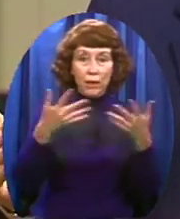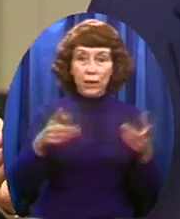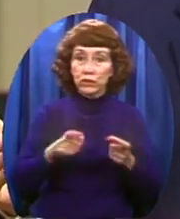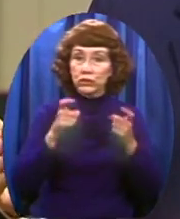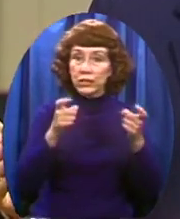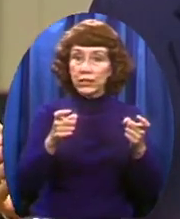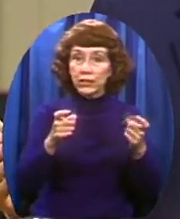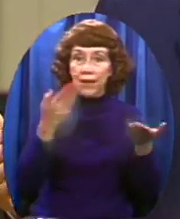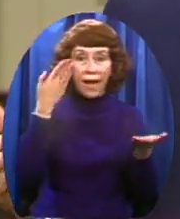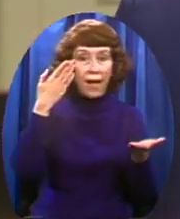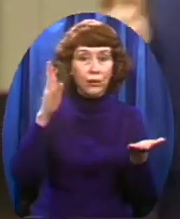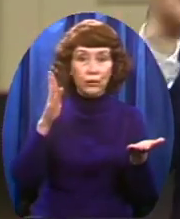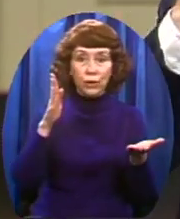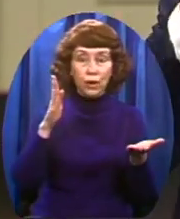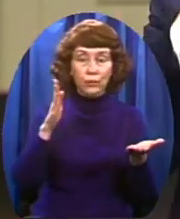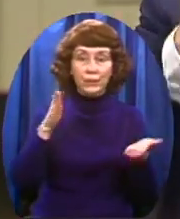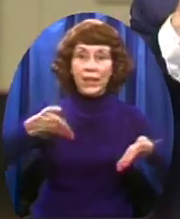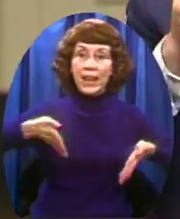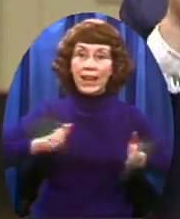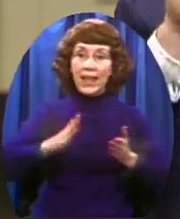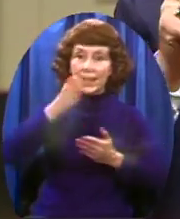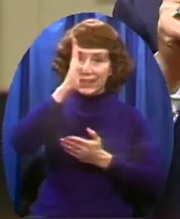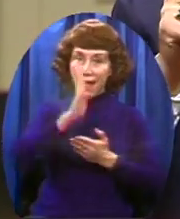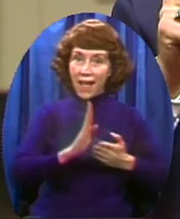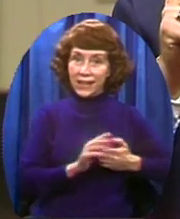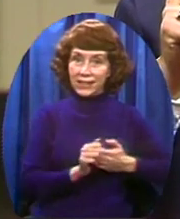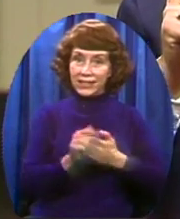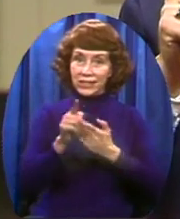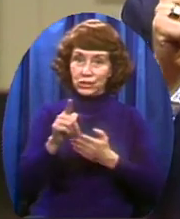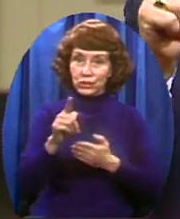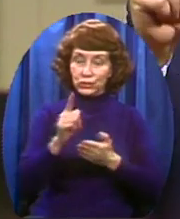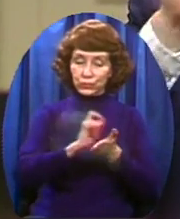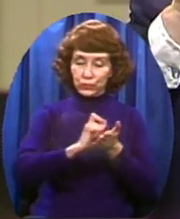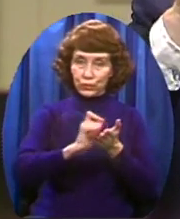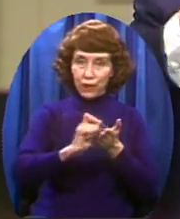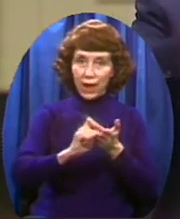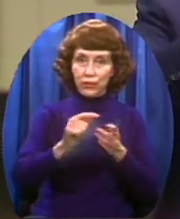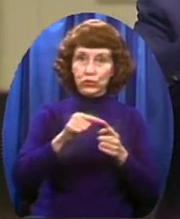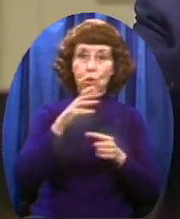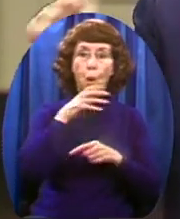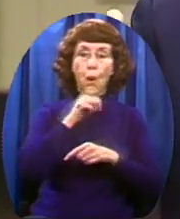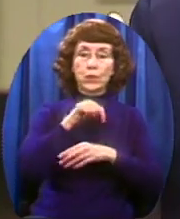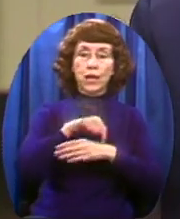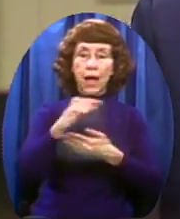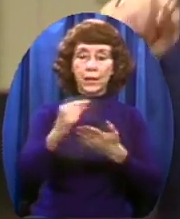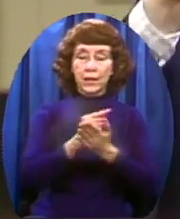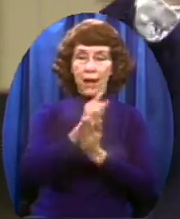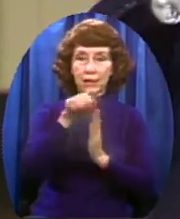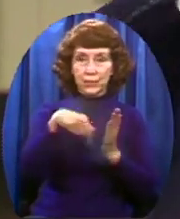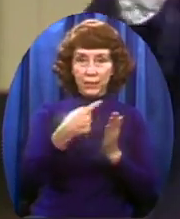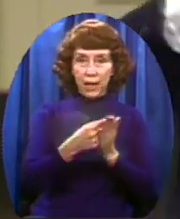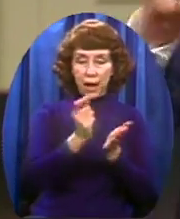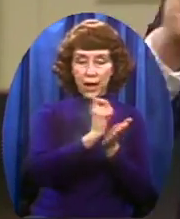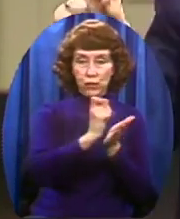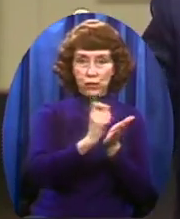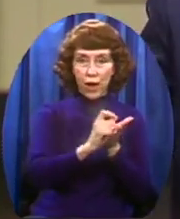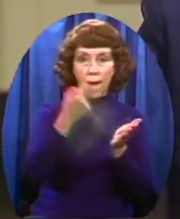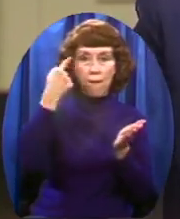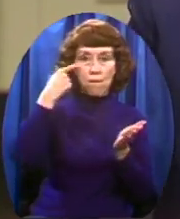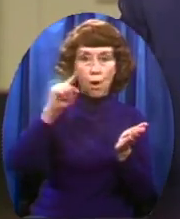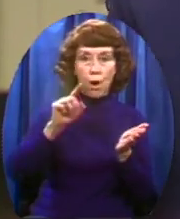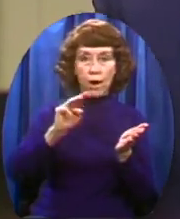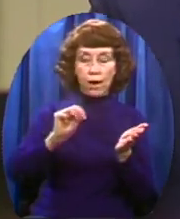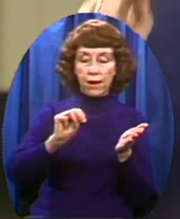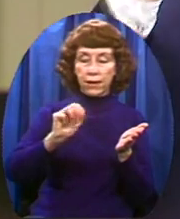don't know Let God lead you Make it payable to the old time gospel hour And write on it for a matching gift Whatever you write that check